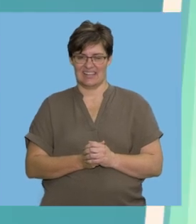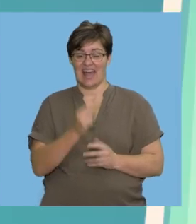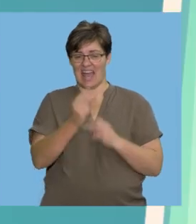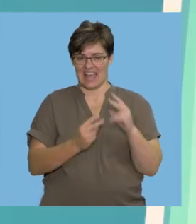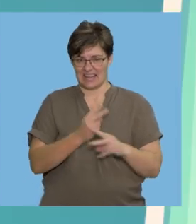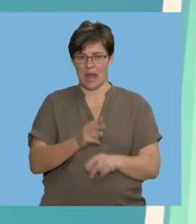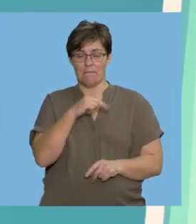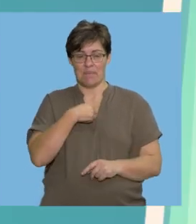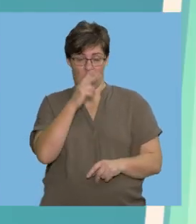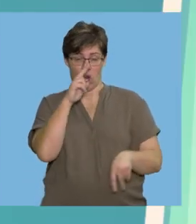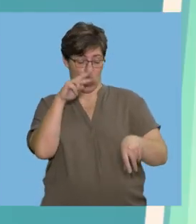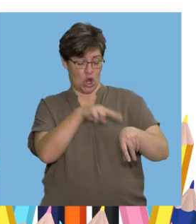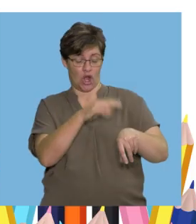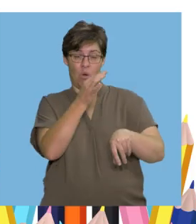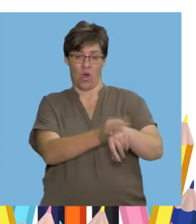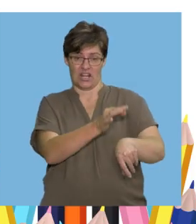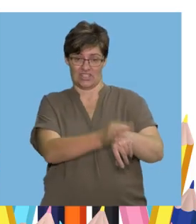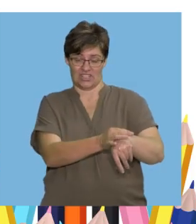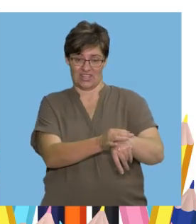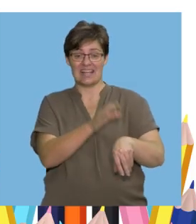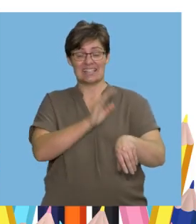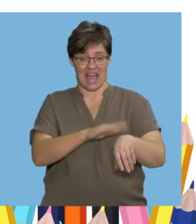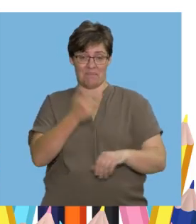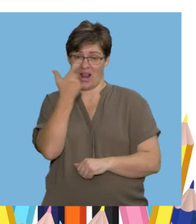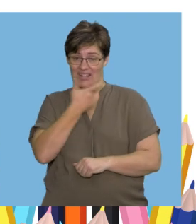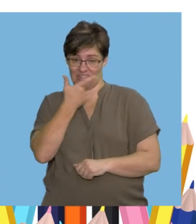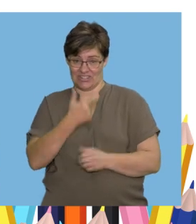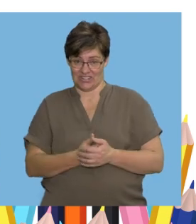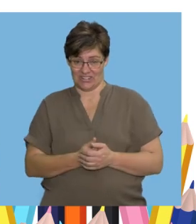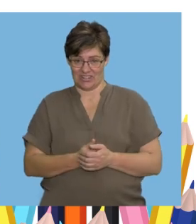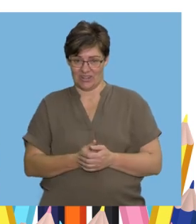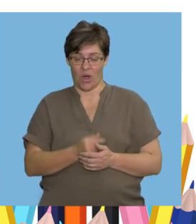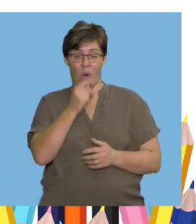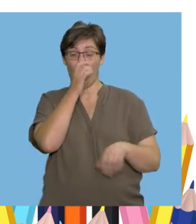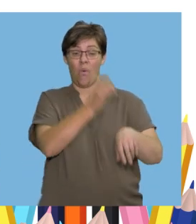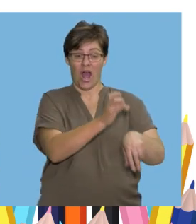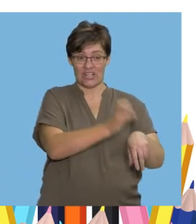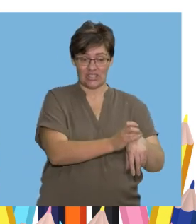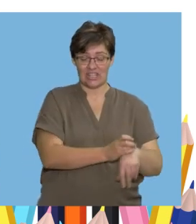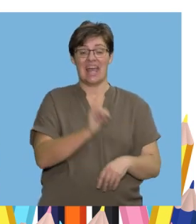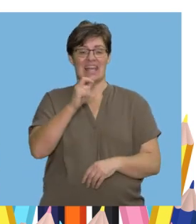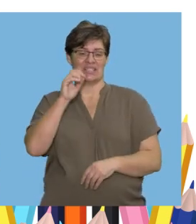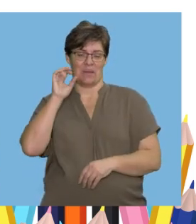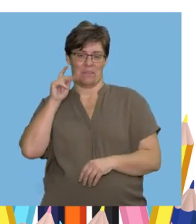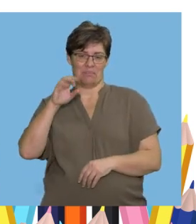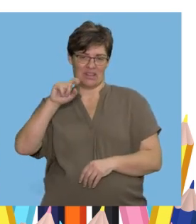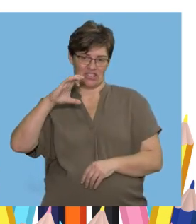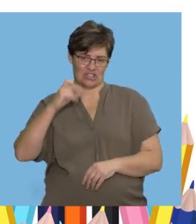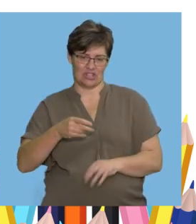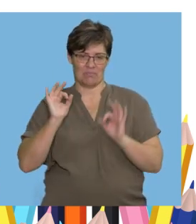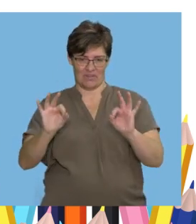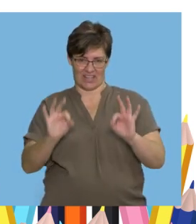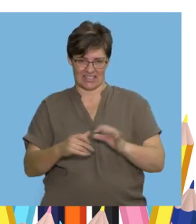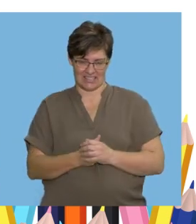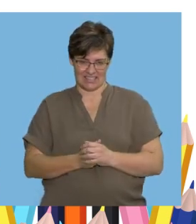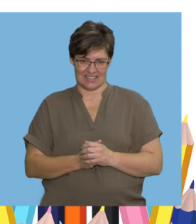and repeat I looked at my watch And it was time for lunch Watch Watch It's pitch